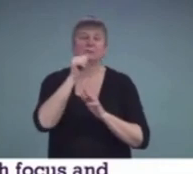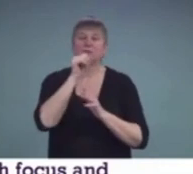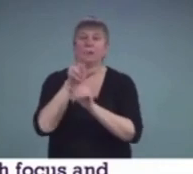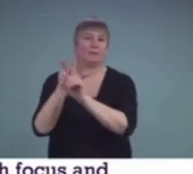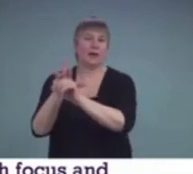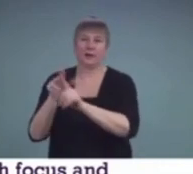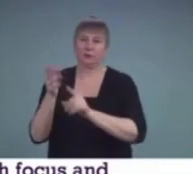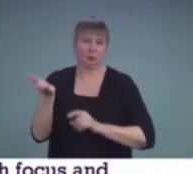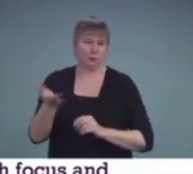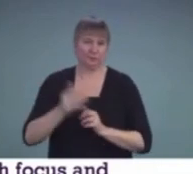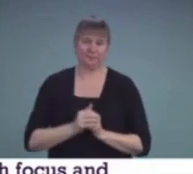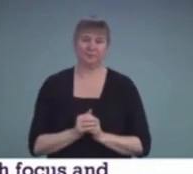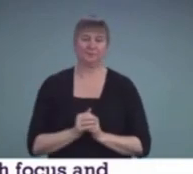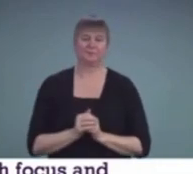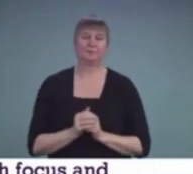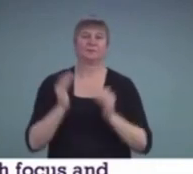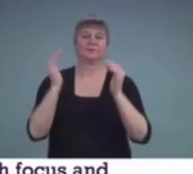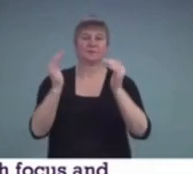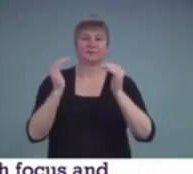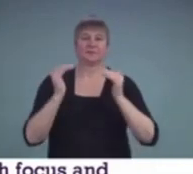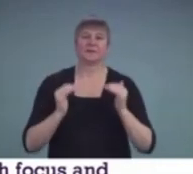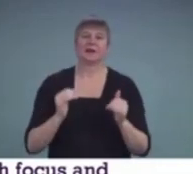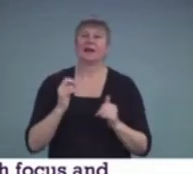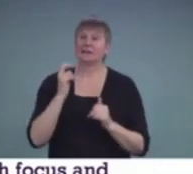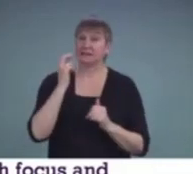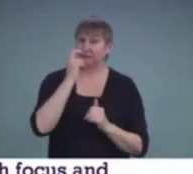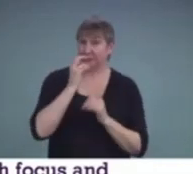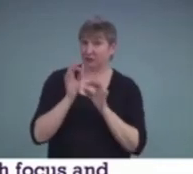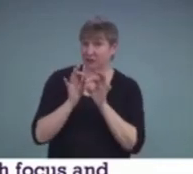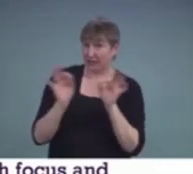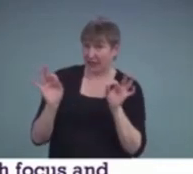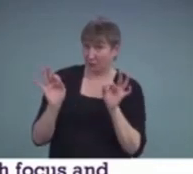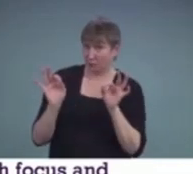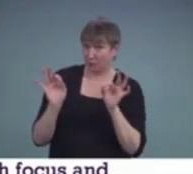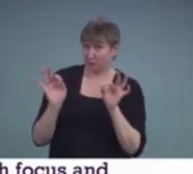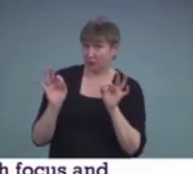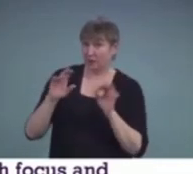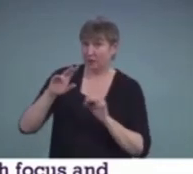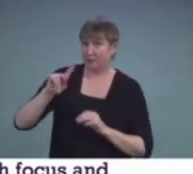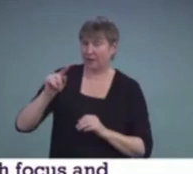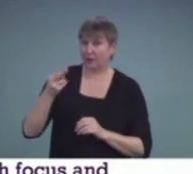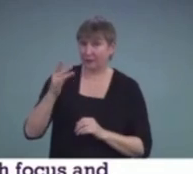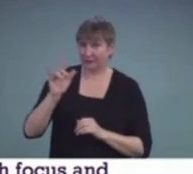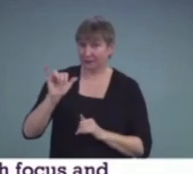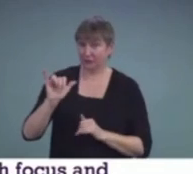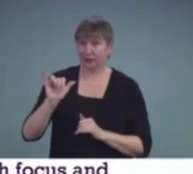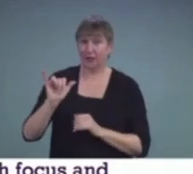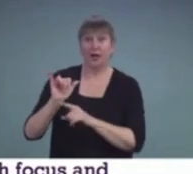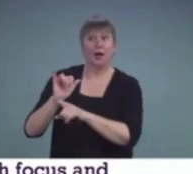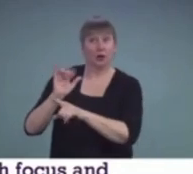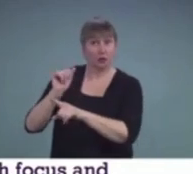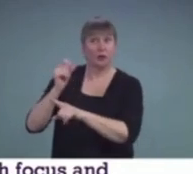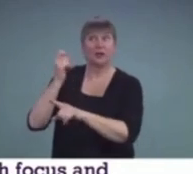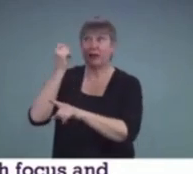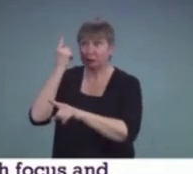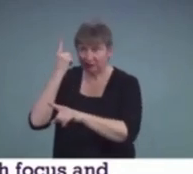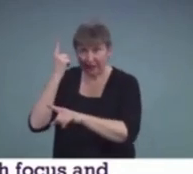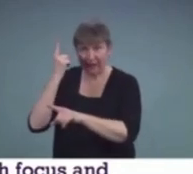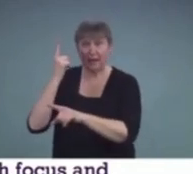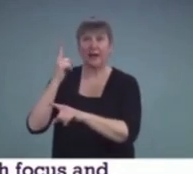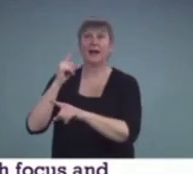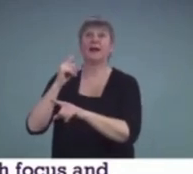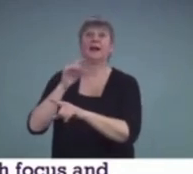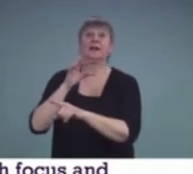Speech-language pathologists thought that he needed, that he had the ability to understand and use language and a social language